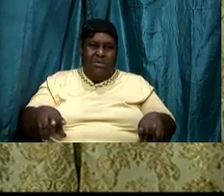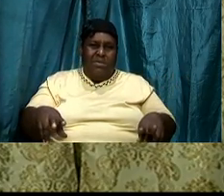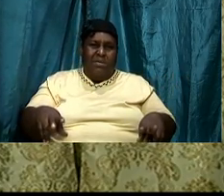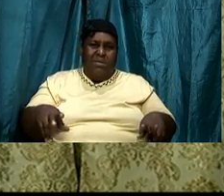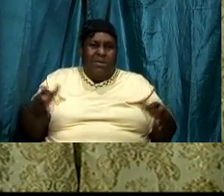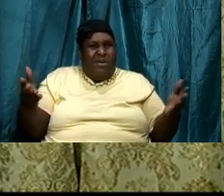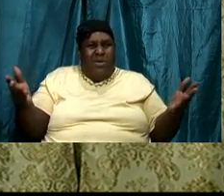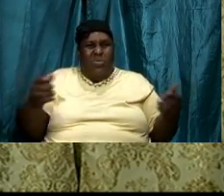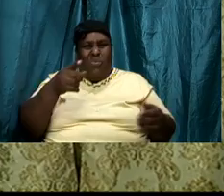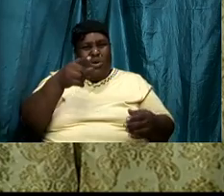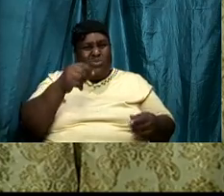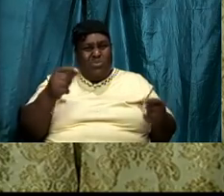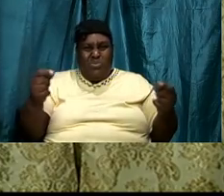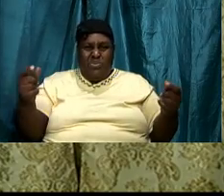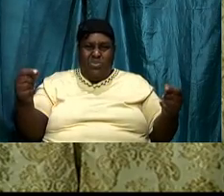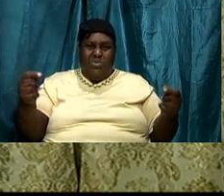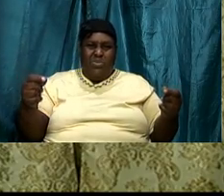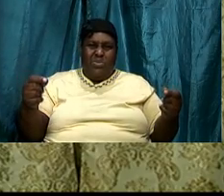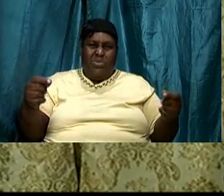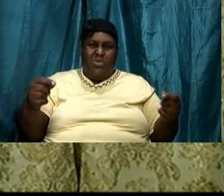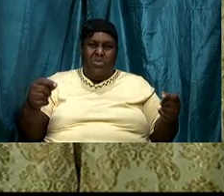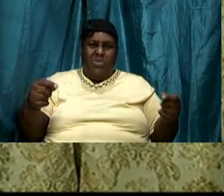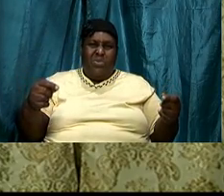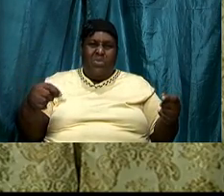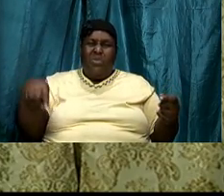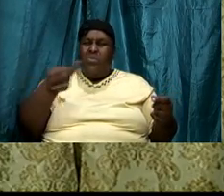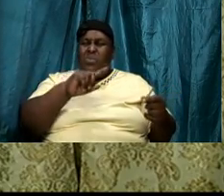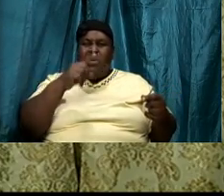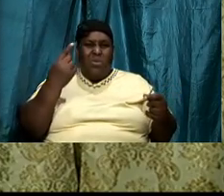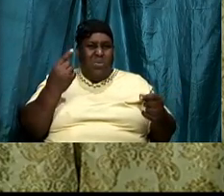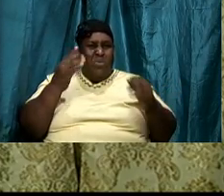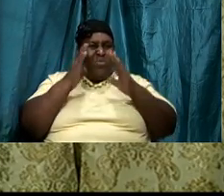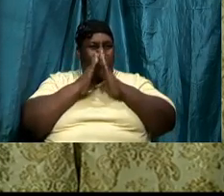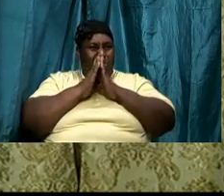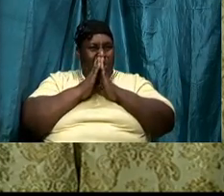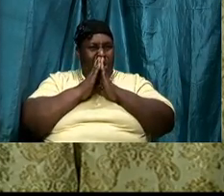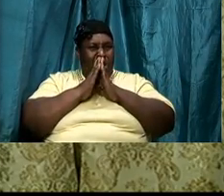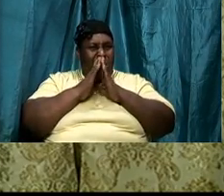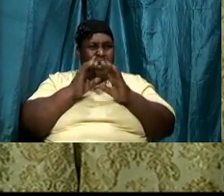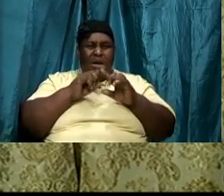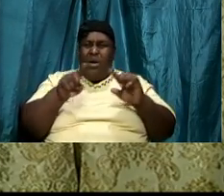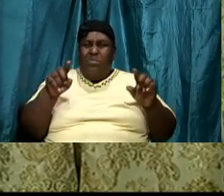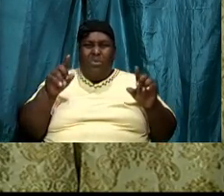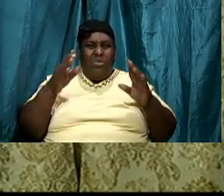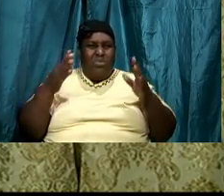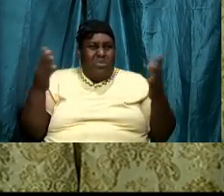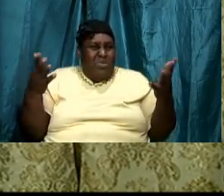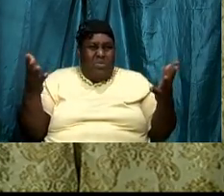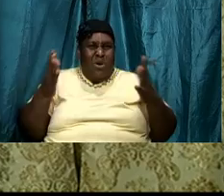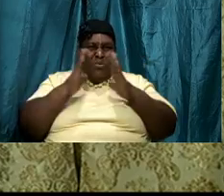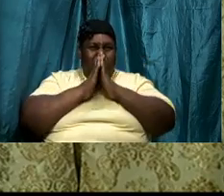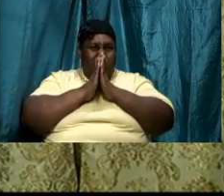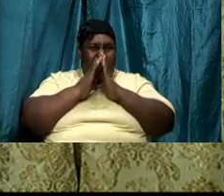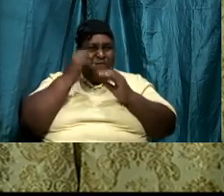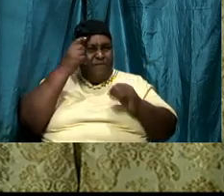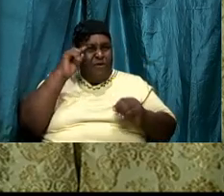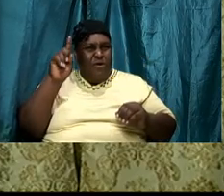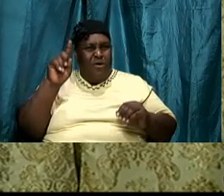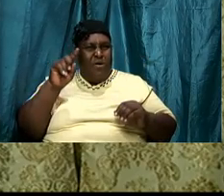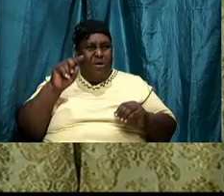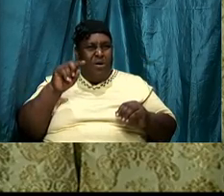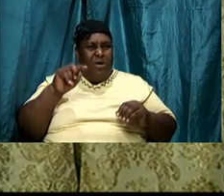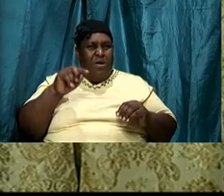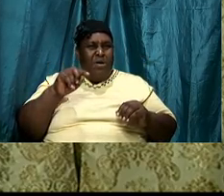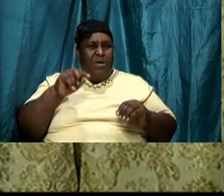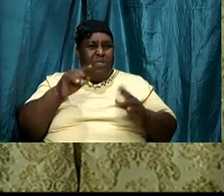we can only pray but what are we going to pray for because the Bible tells us that some things and when the Bible tells